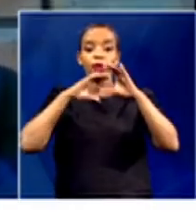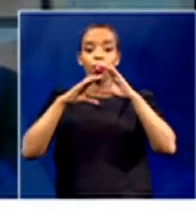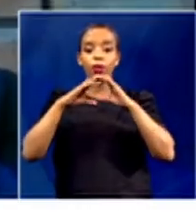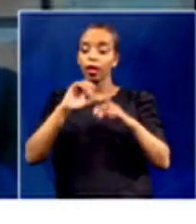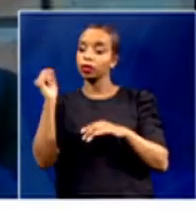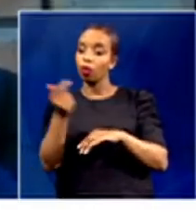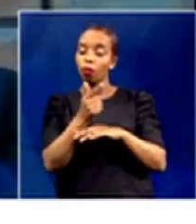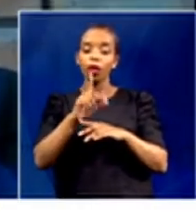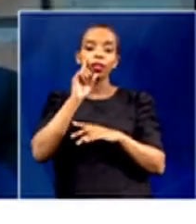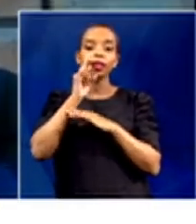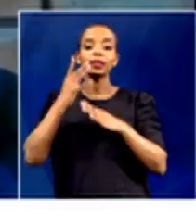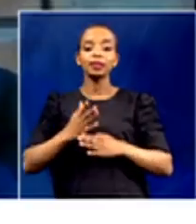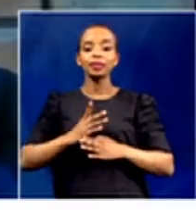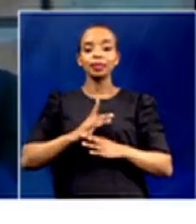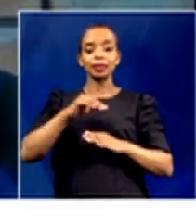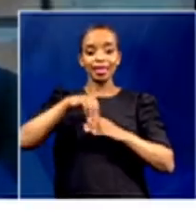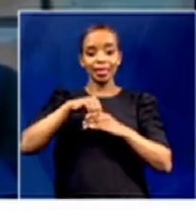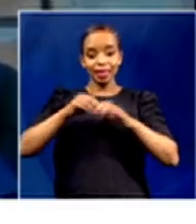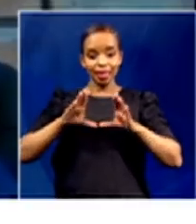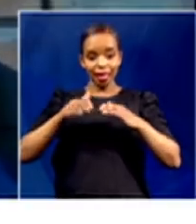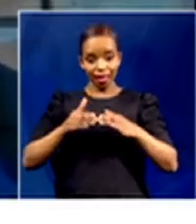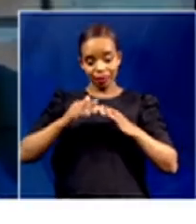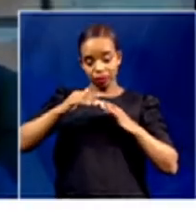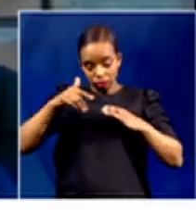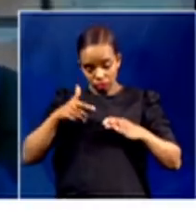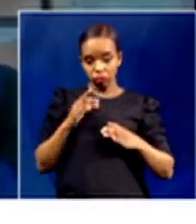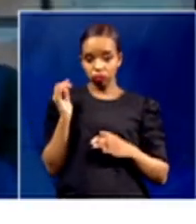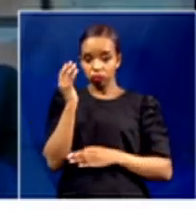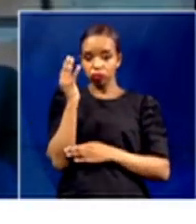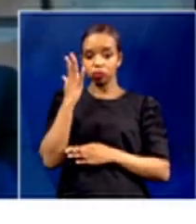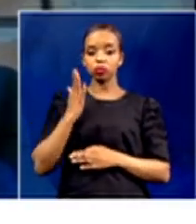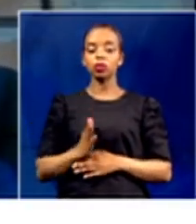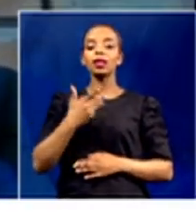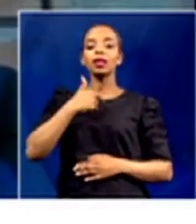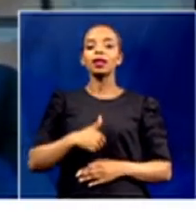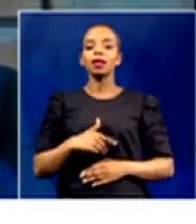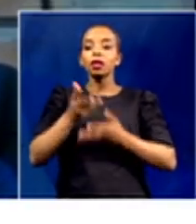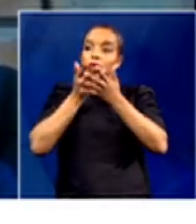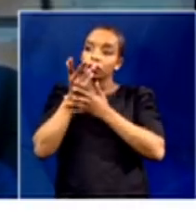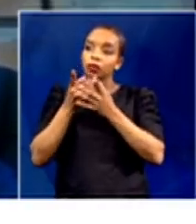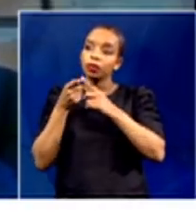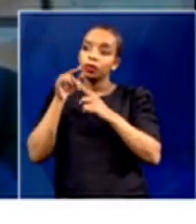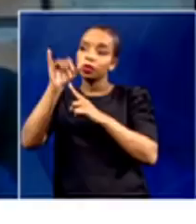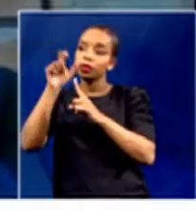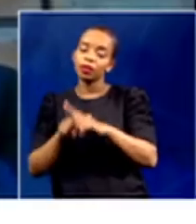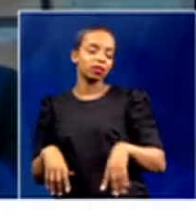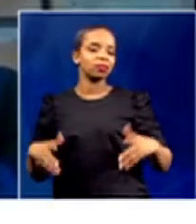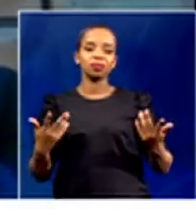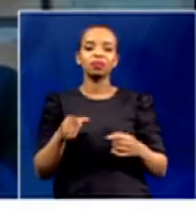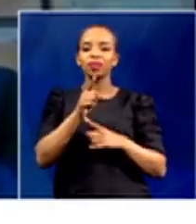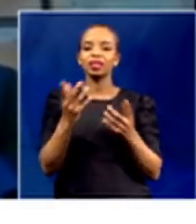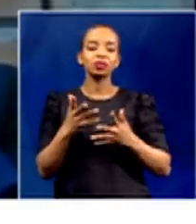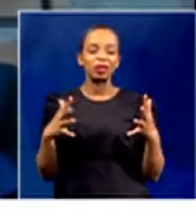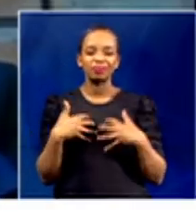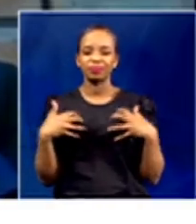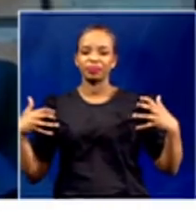The person doing the job hasn't been spoken to and felt spoken to. And this is where the anxiety grows and